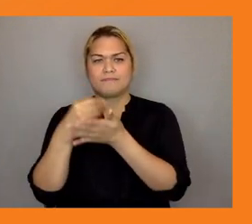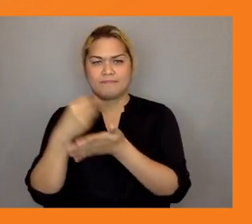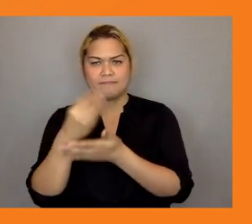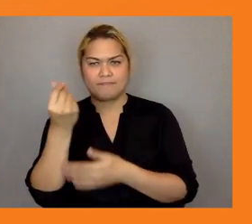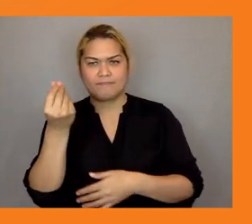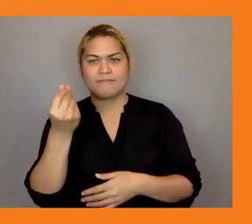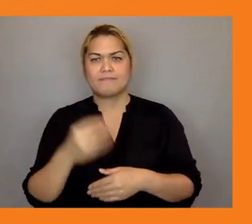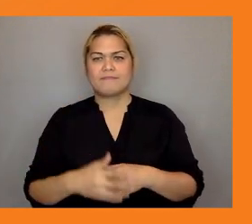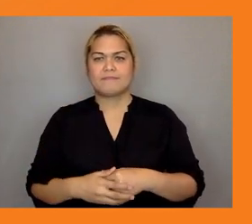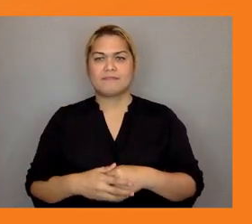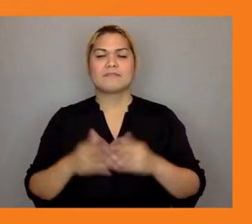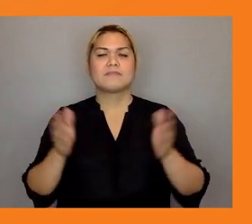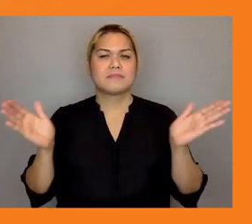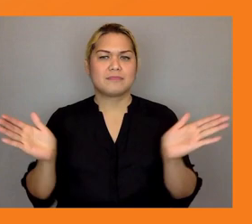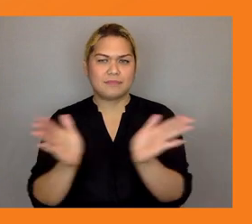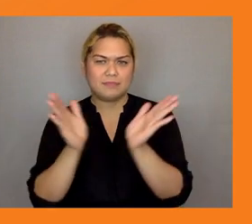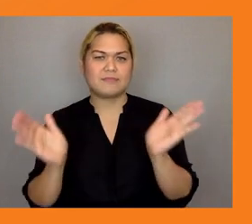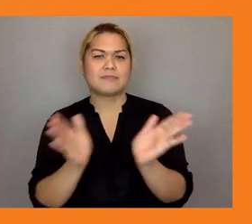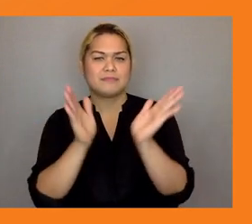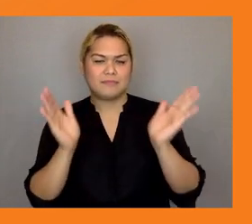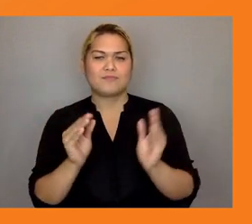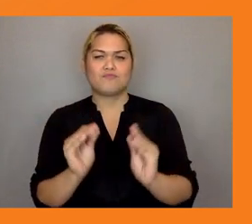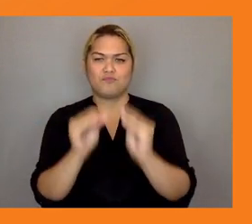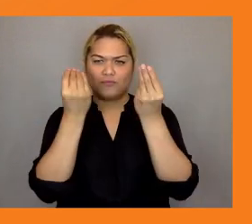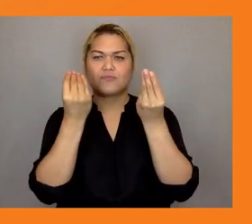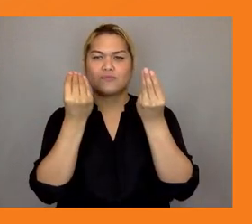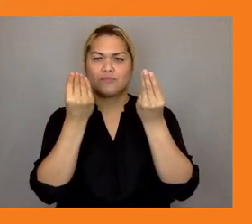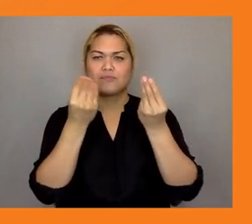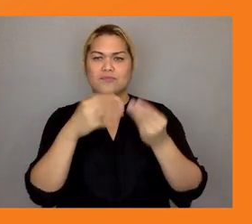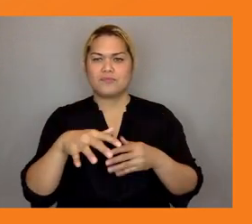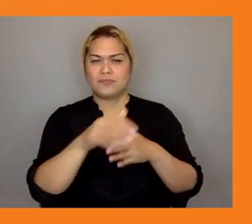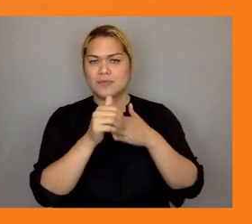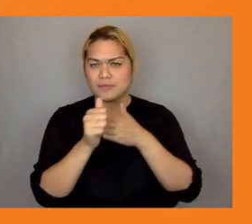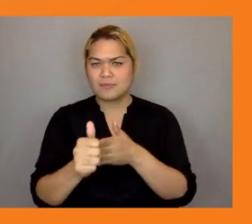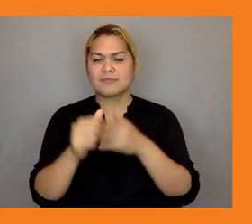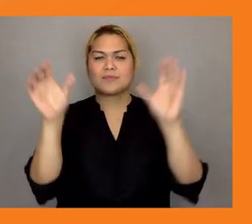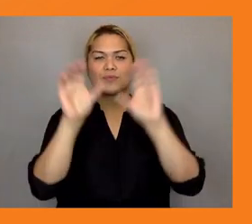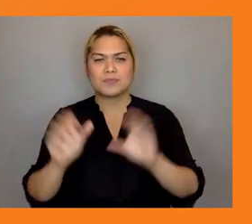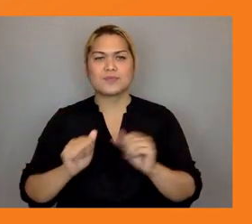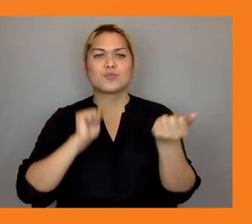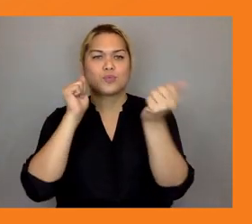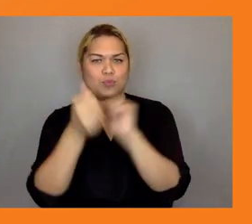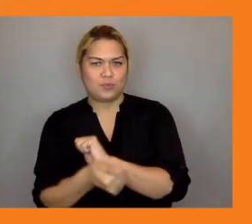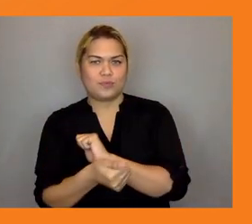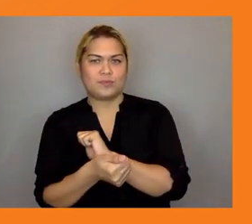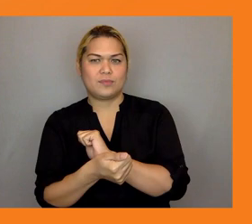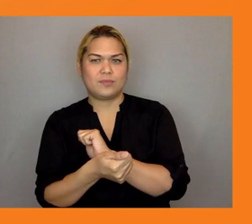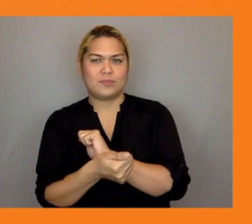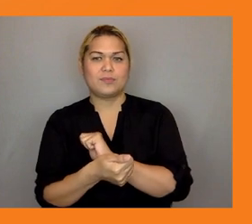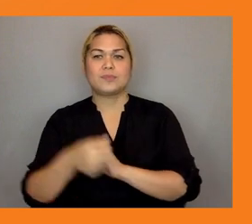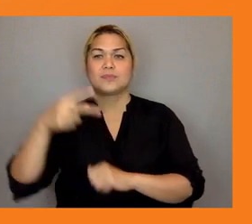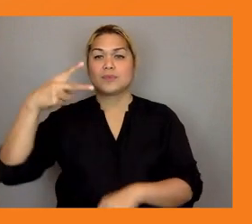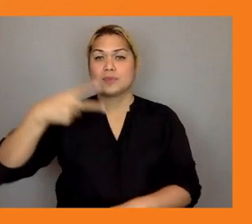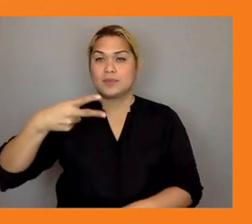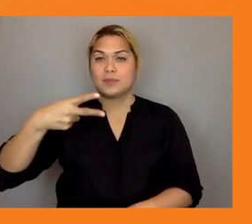to the climate challenge second on collaboration we realized that collaborating